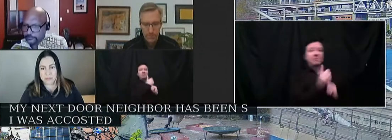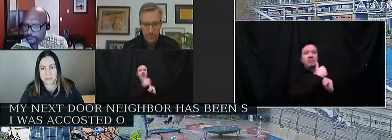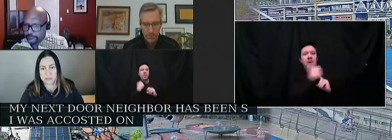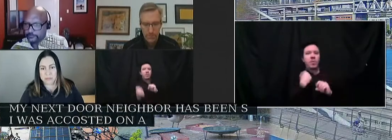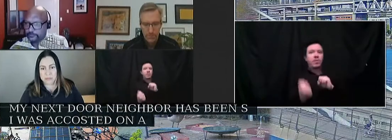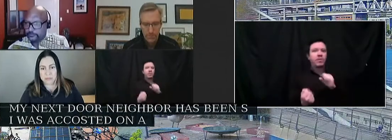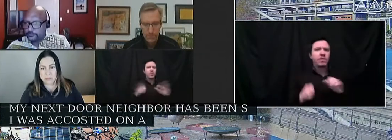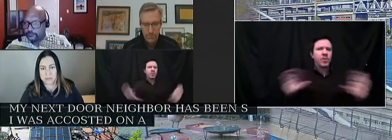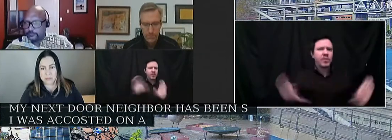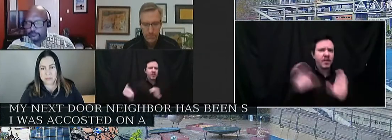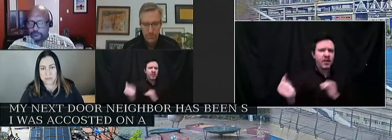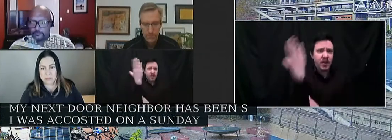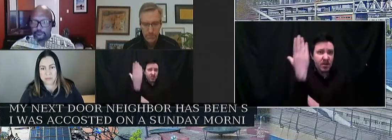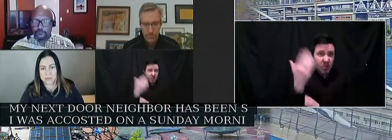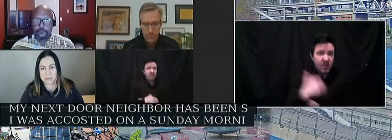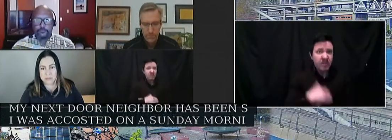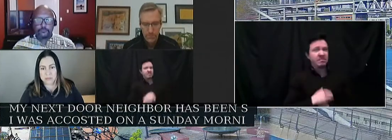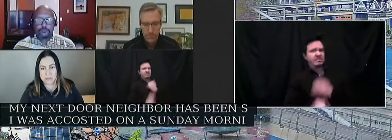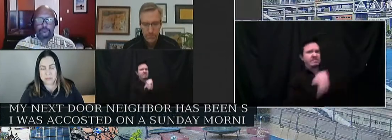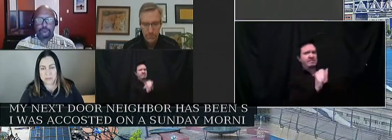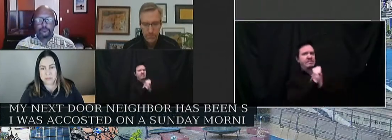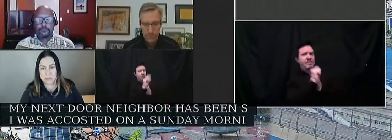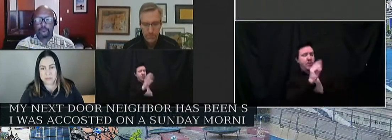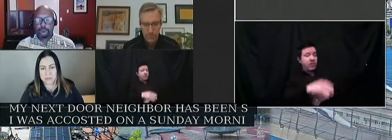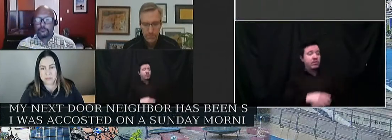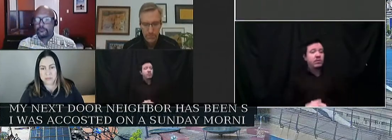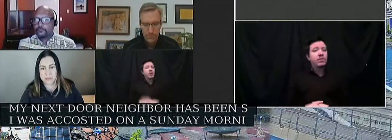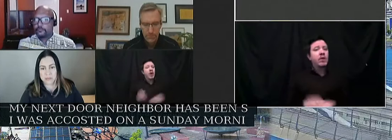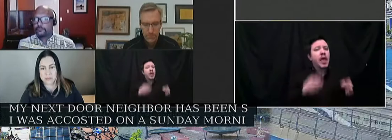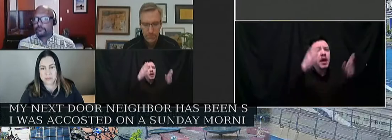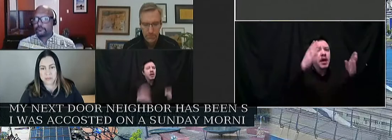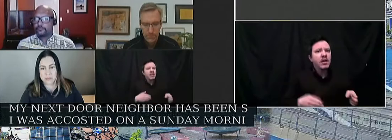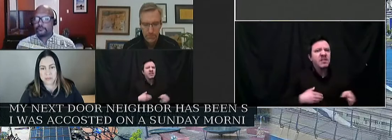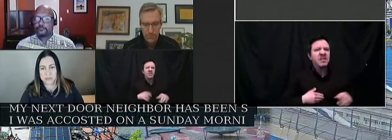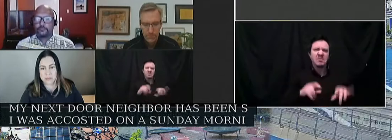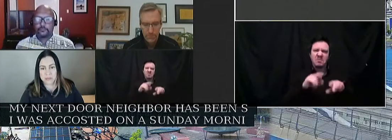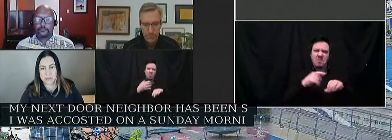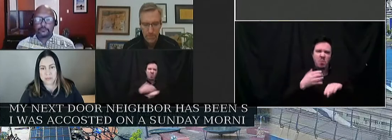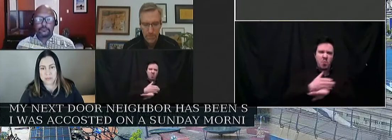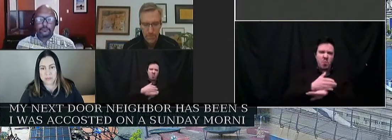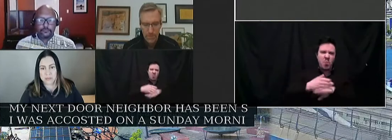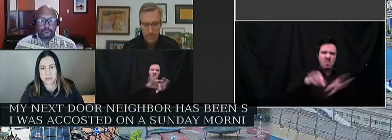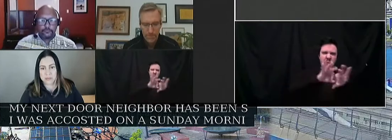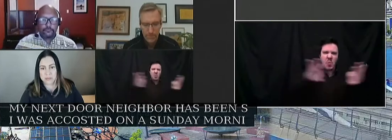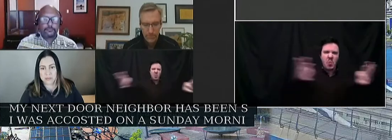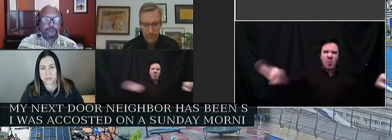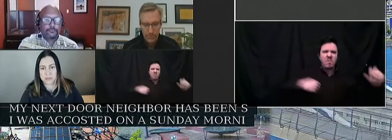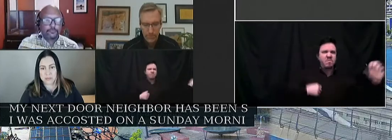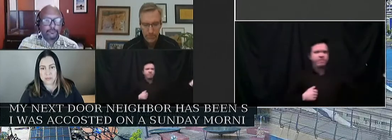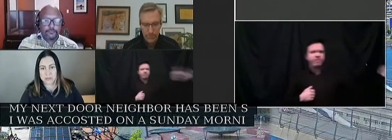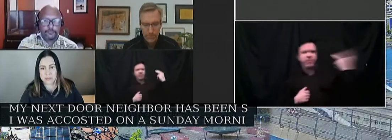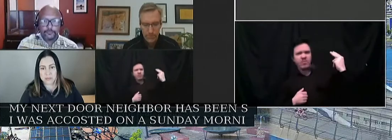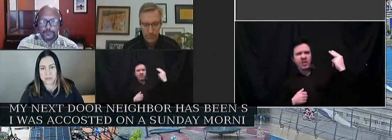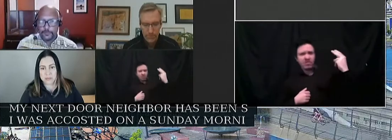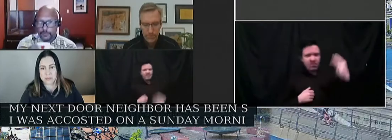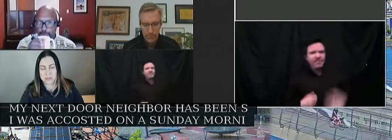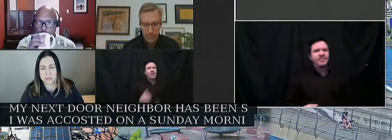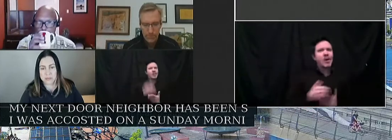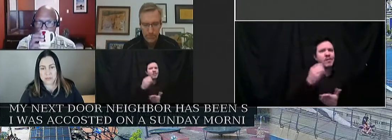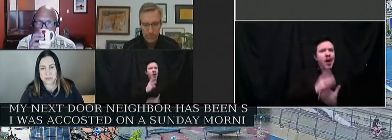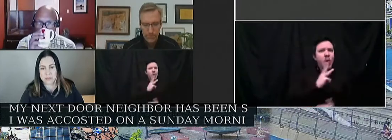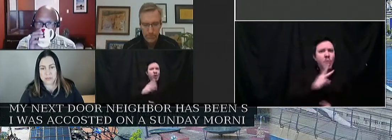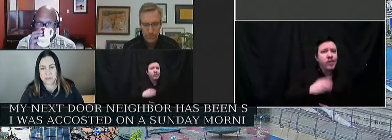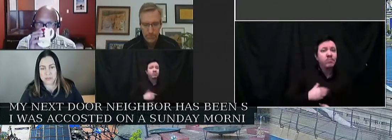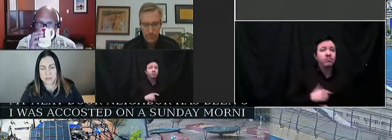threatened with crucifixion. Someone threw a long wooden pole and a water bottle at me while I was walking home. The police drove